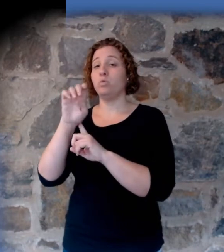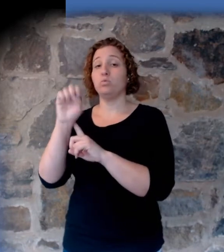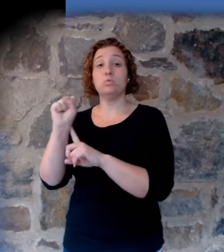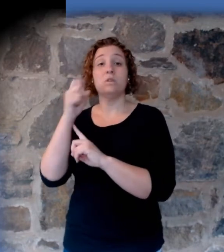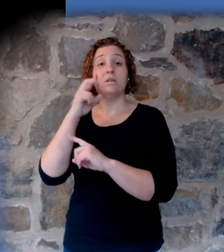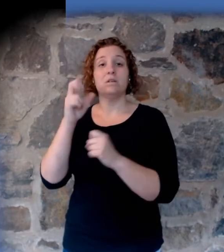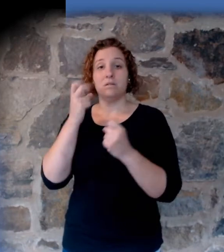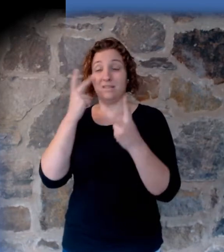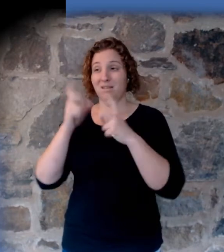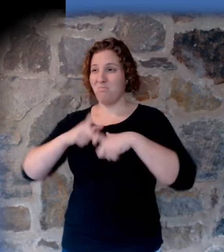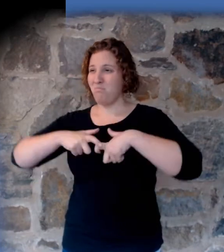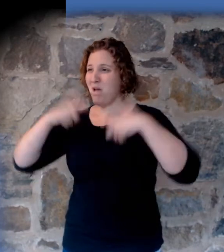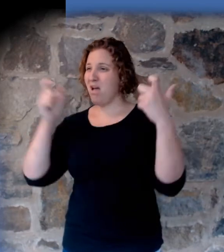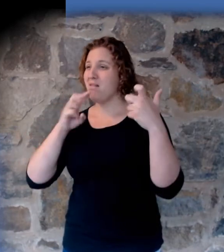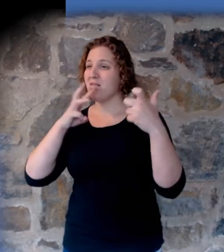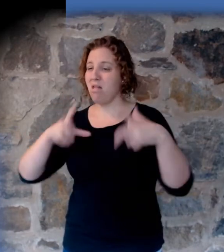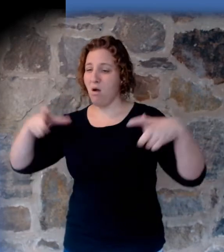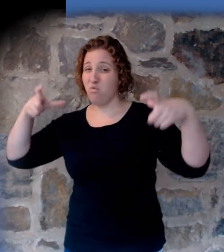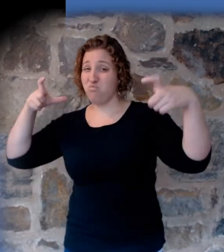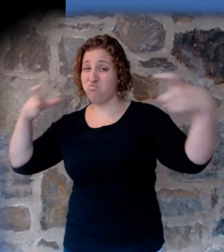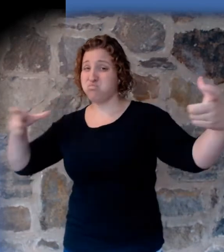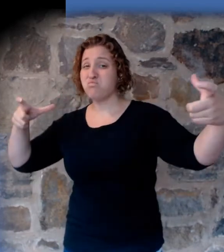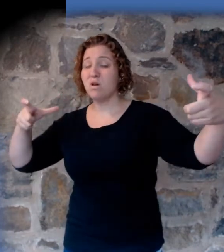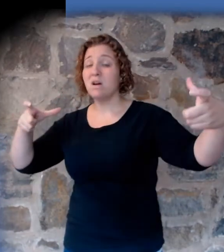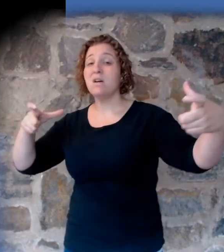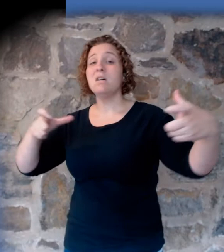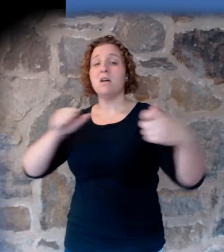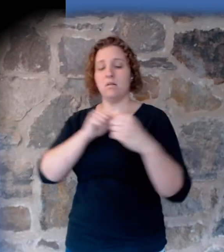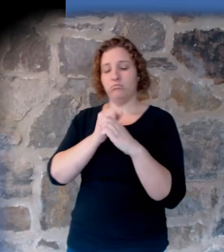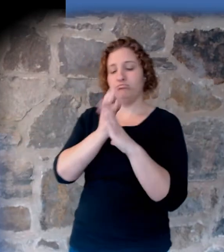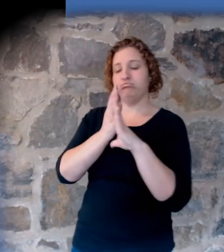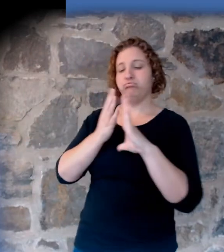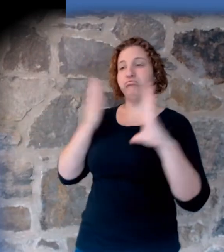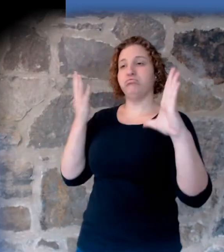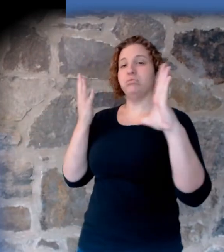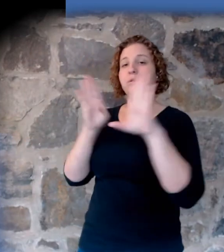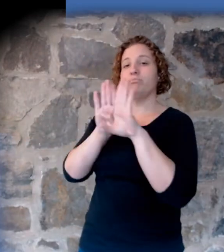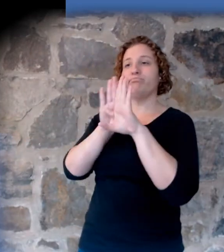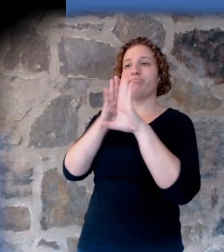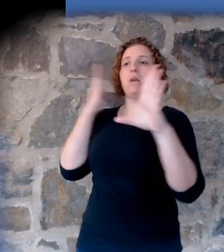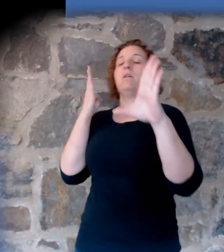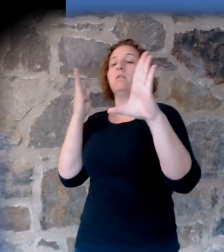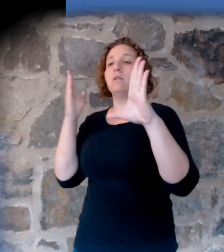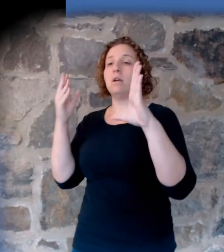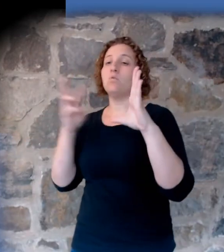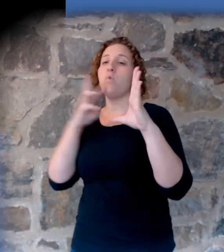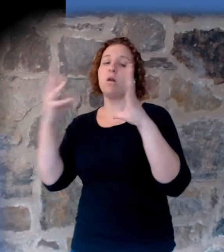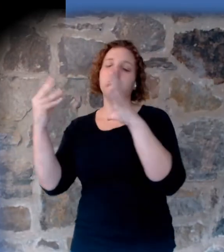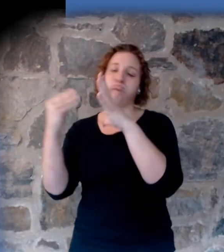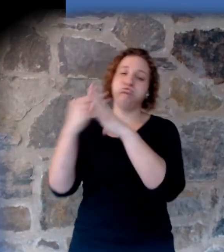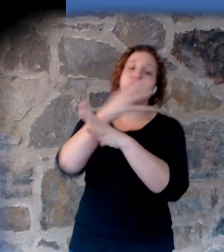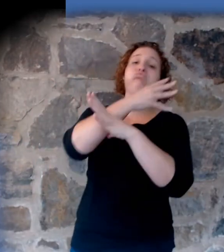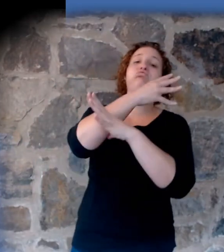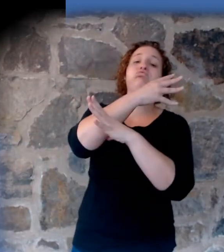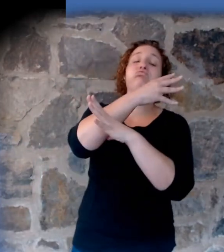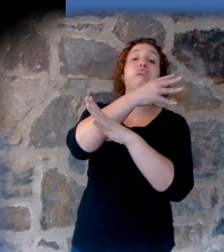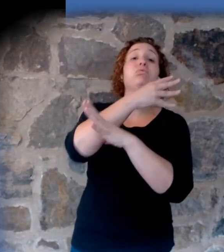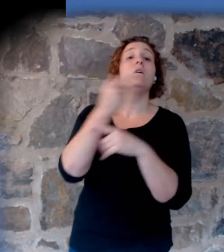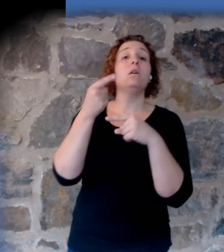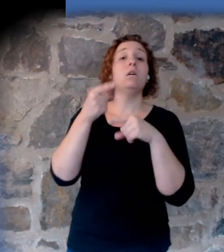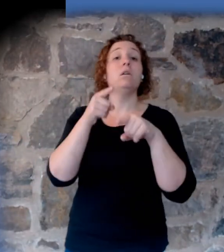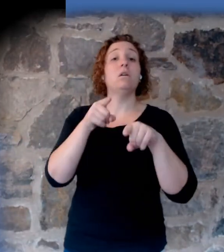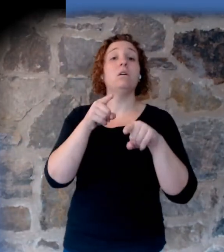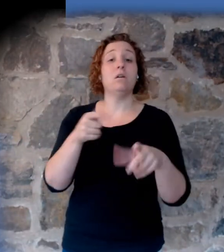lake. And so the dam breaks and all of that massive amount of water then is now pouring out and